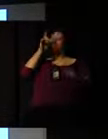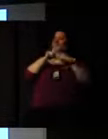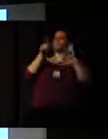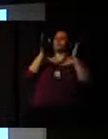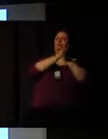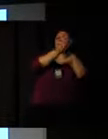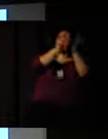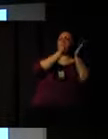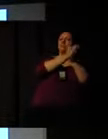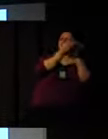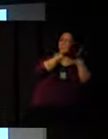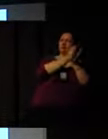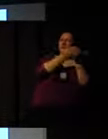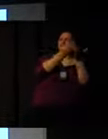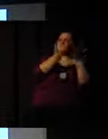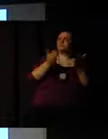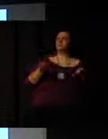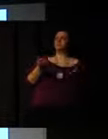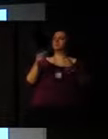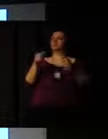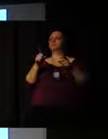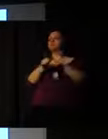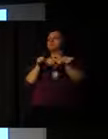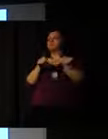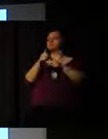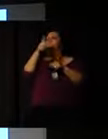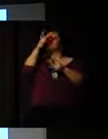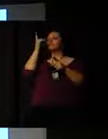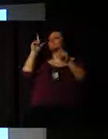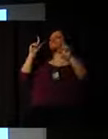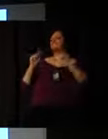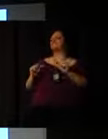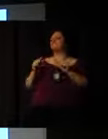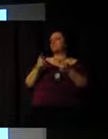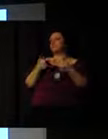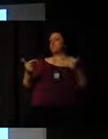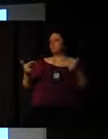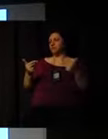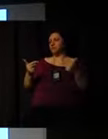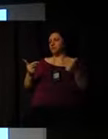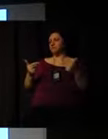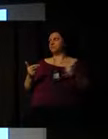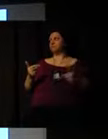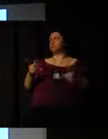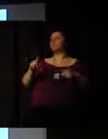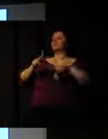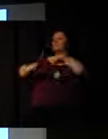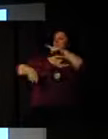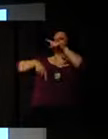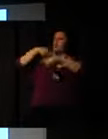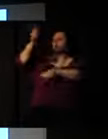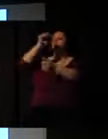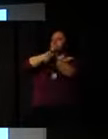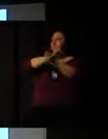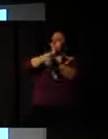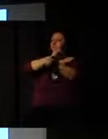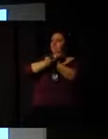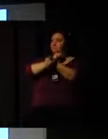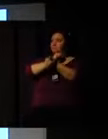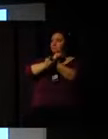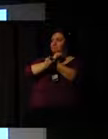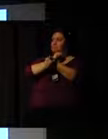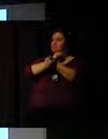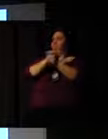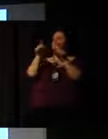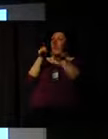You know, then the cause for the movement against slavery was realized. And then also young people also got involved